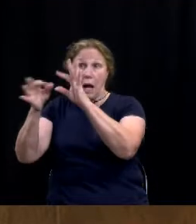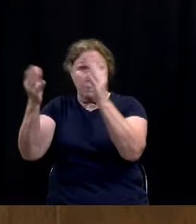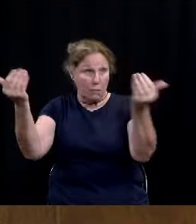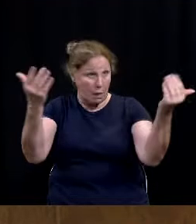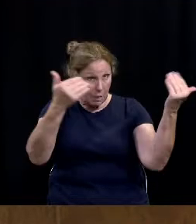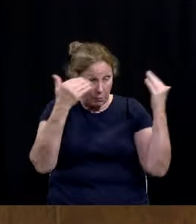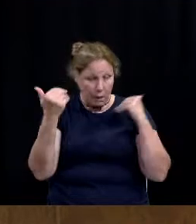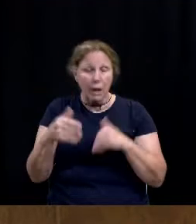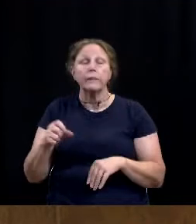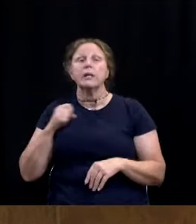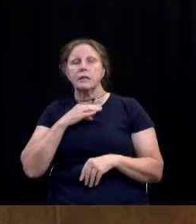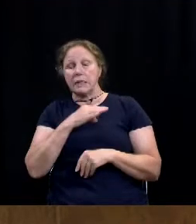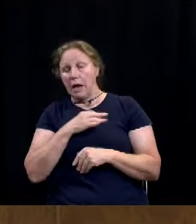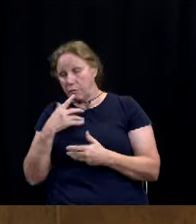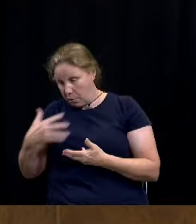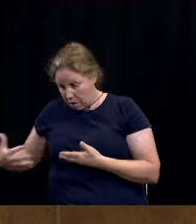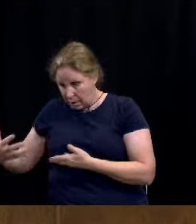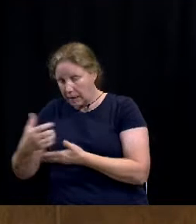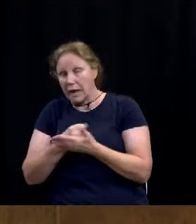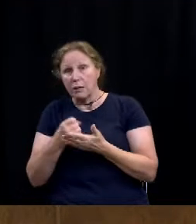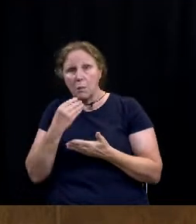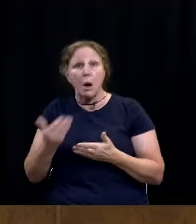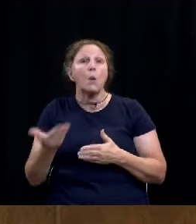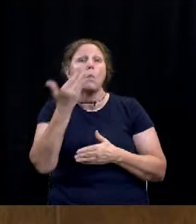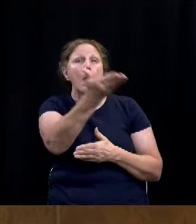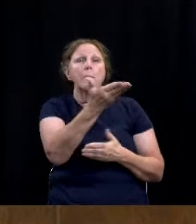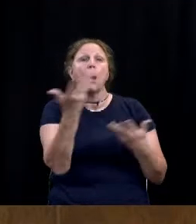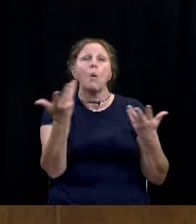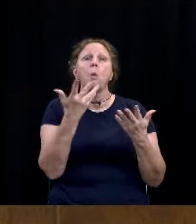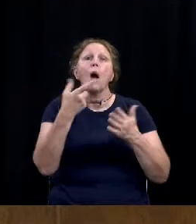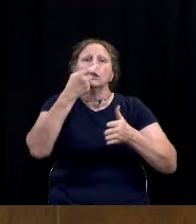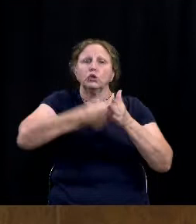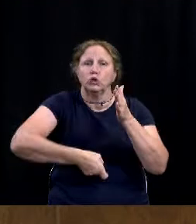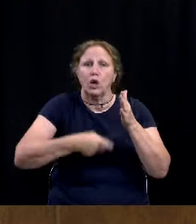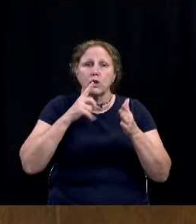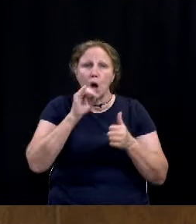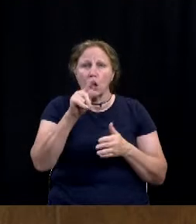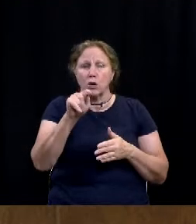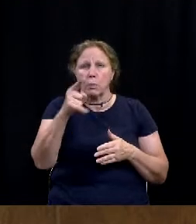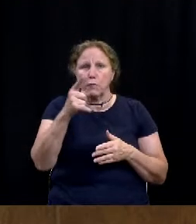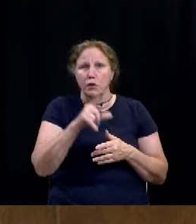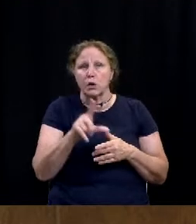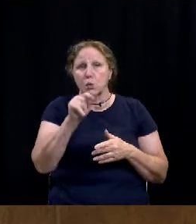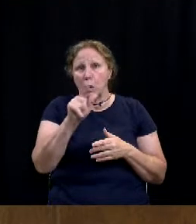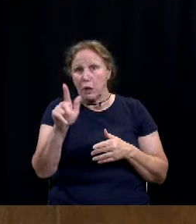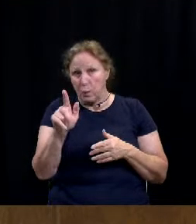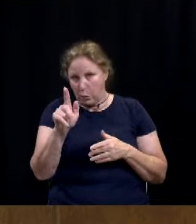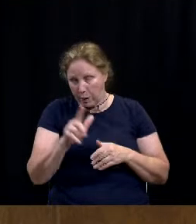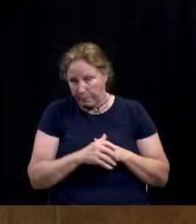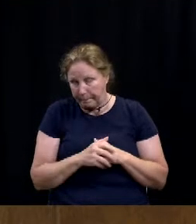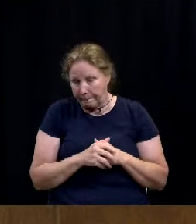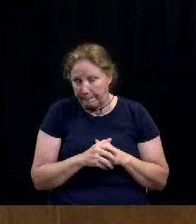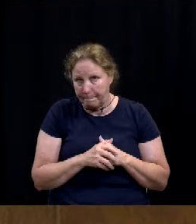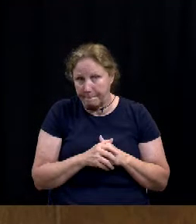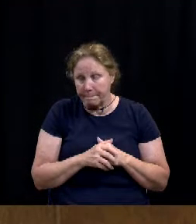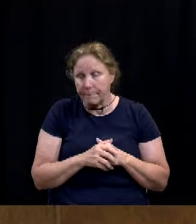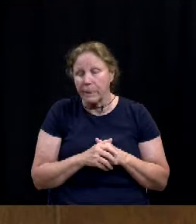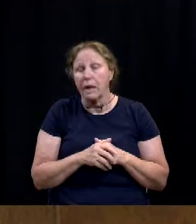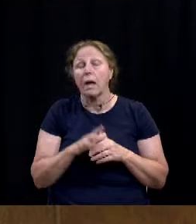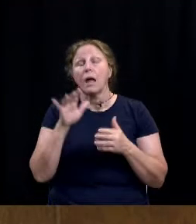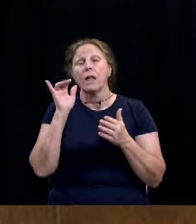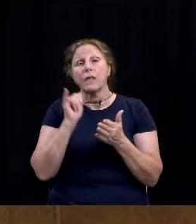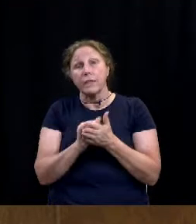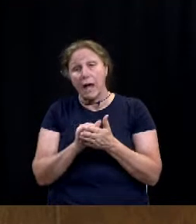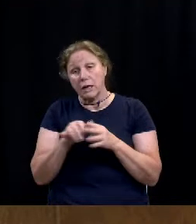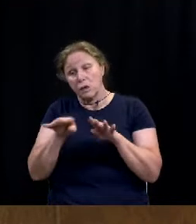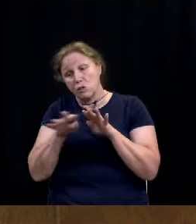Staff will recommend that charges begin October 1, 2021. Establishment of the